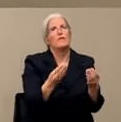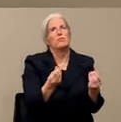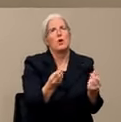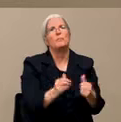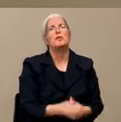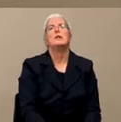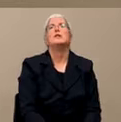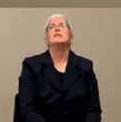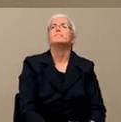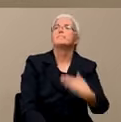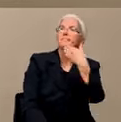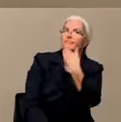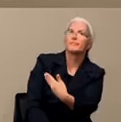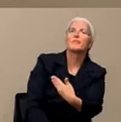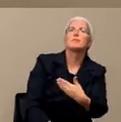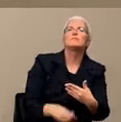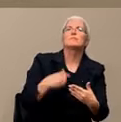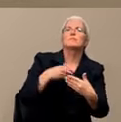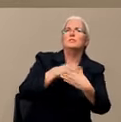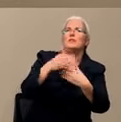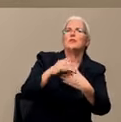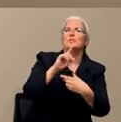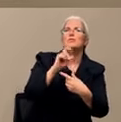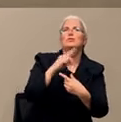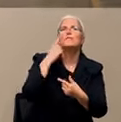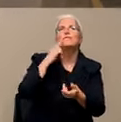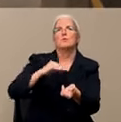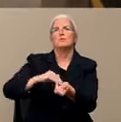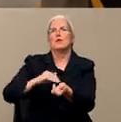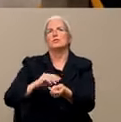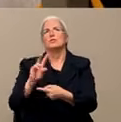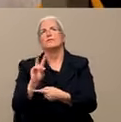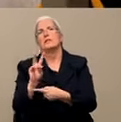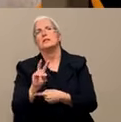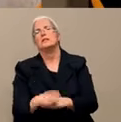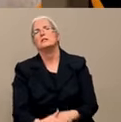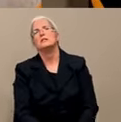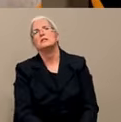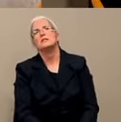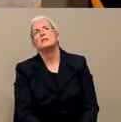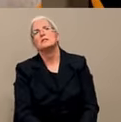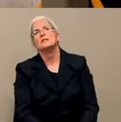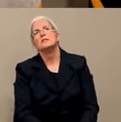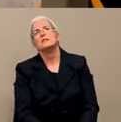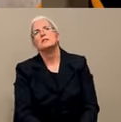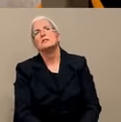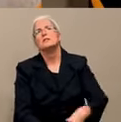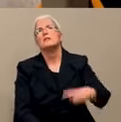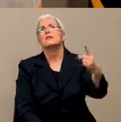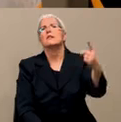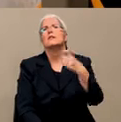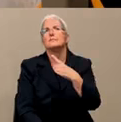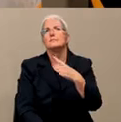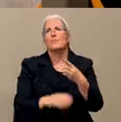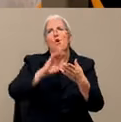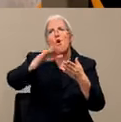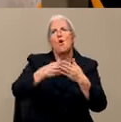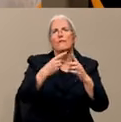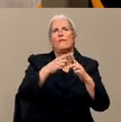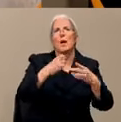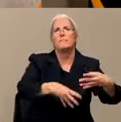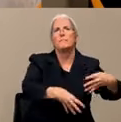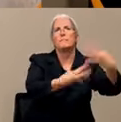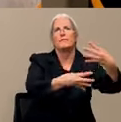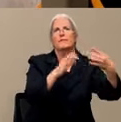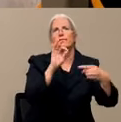Next question is for Dr. V. And all of these right now are coming from the feed. So thank you very much for sending your questions in. We'll try and get to these